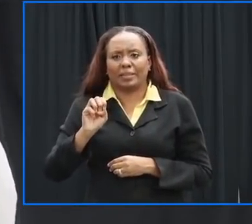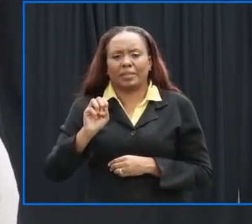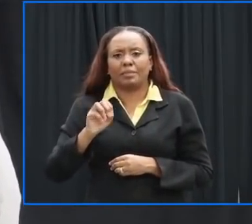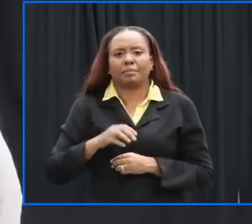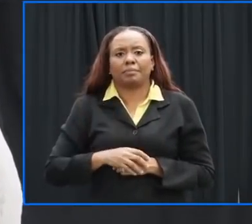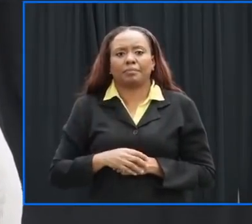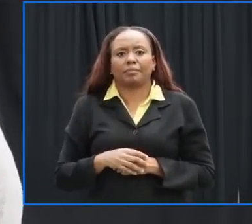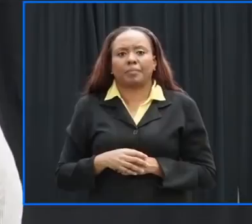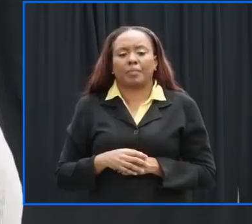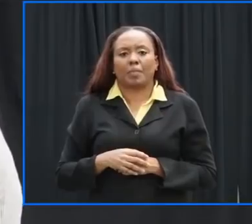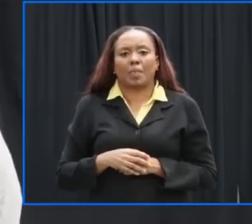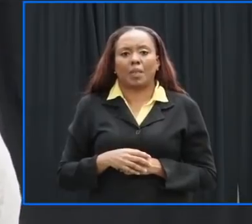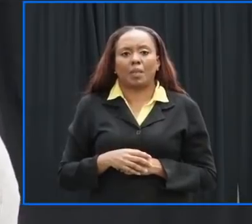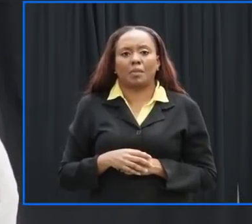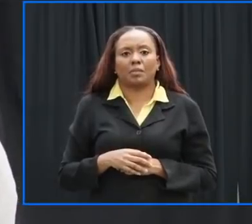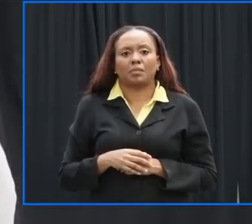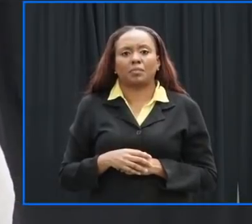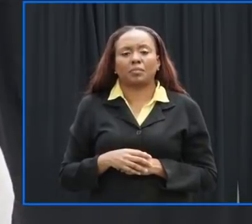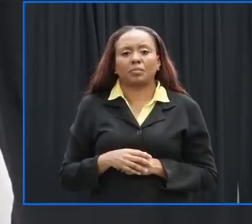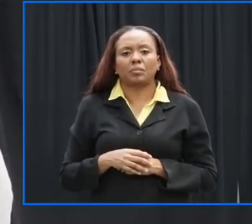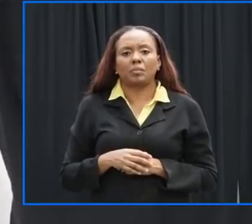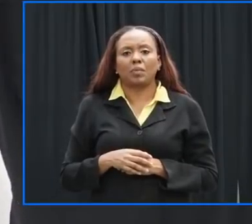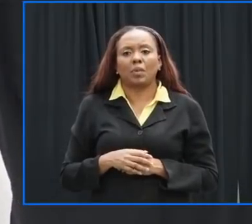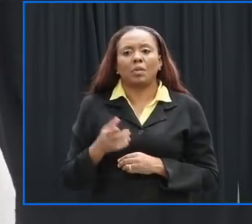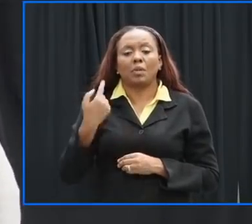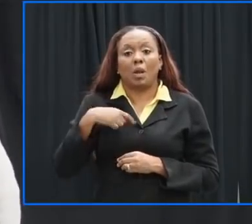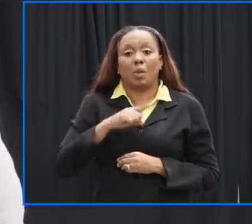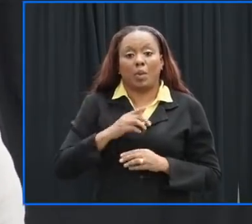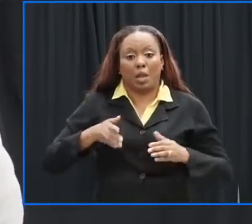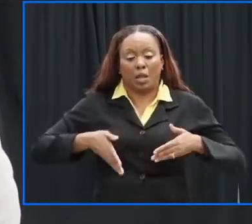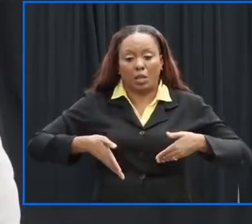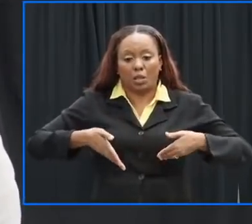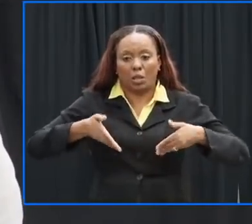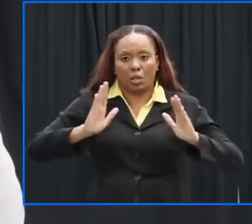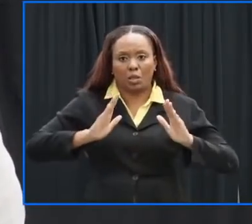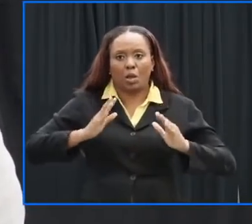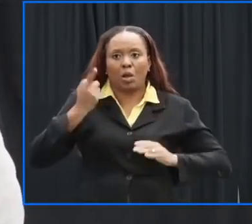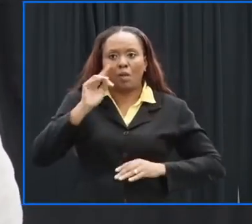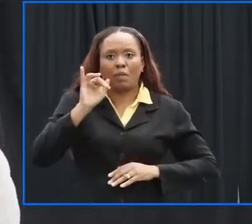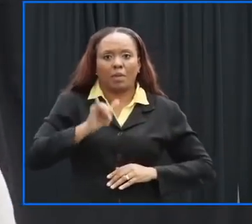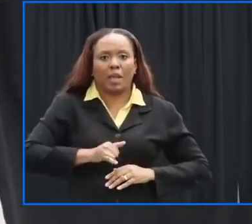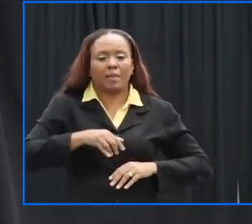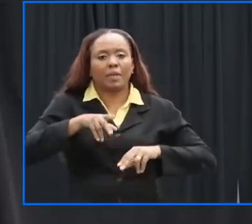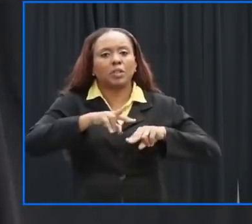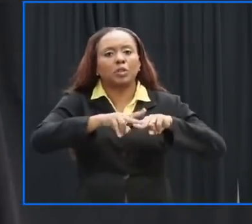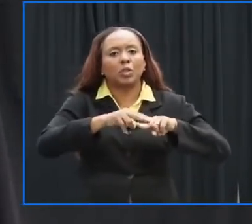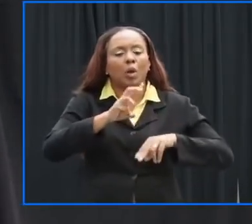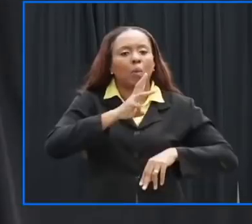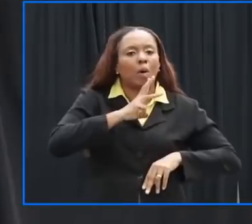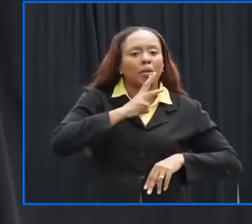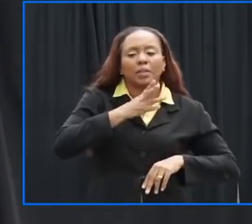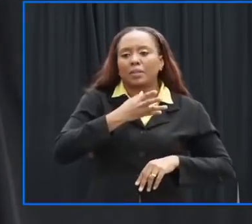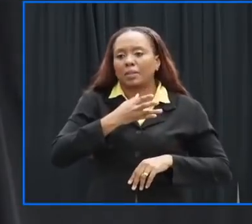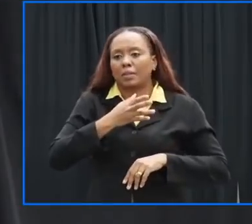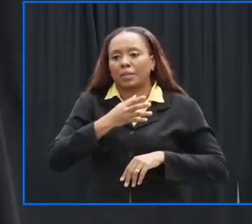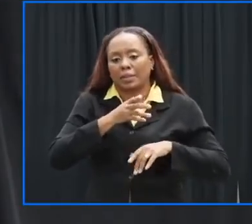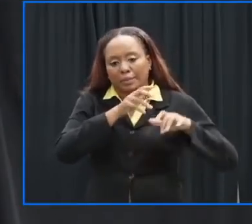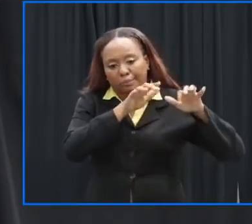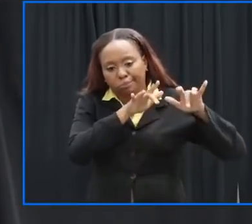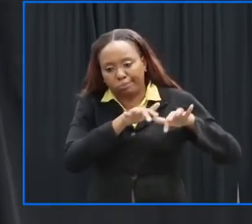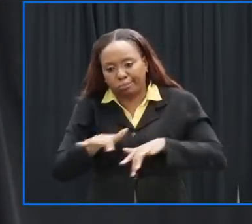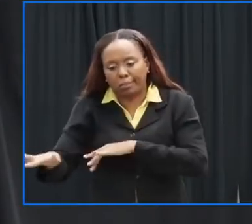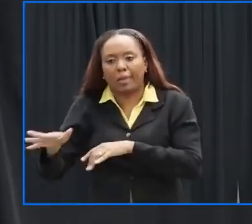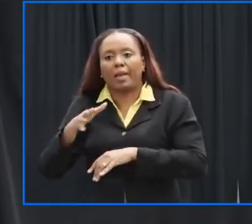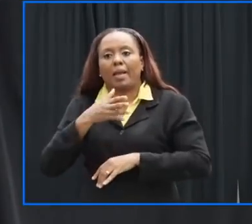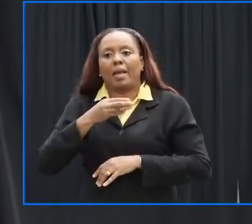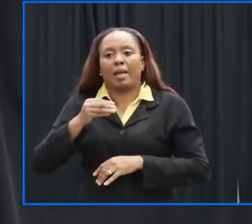to allow for the um tidal flows both the salt water to come in and the fresh water to go out to improve